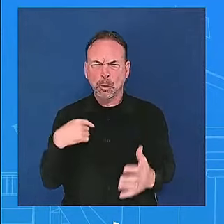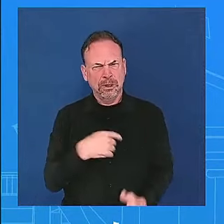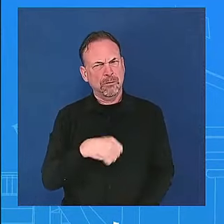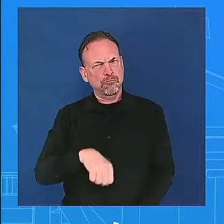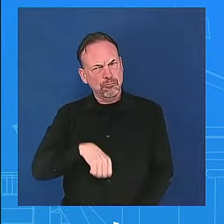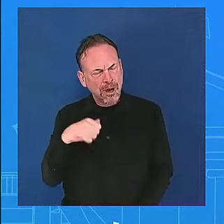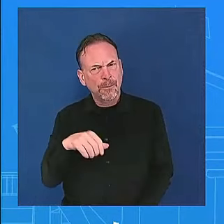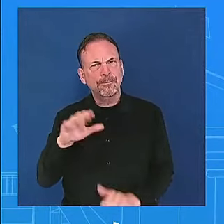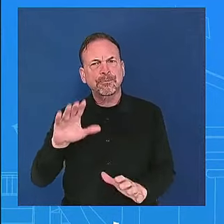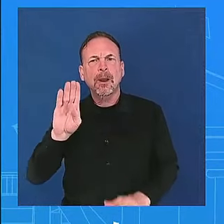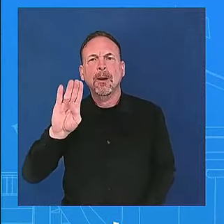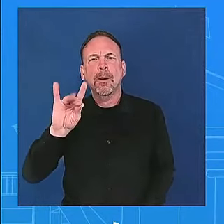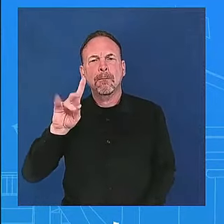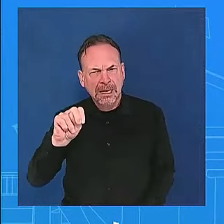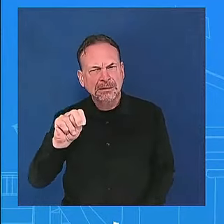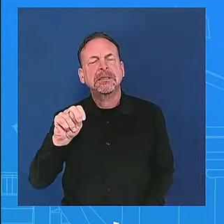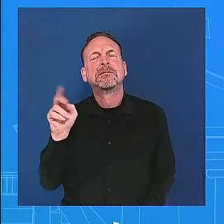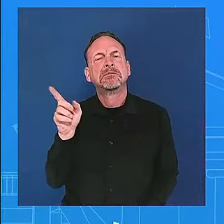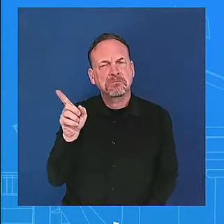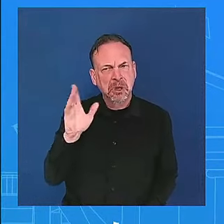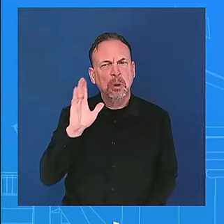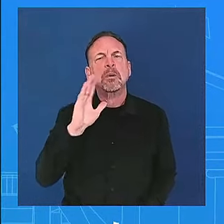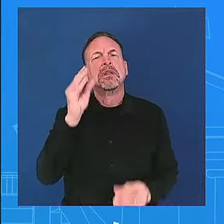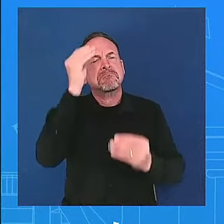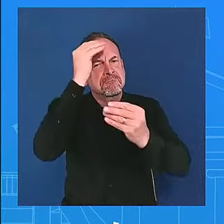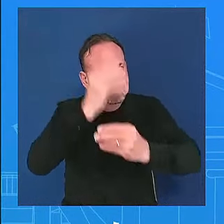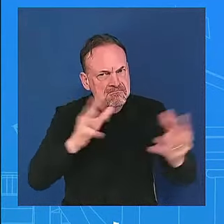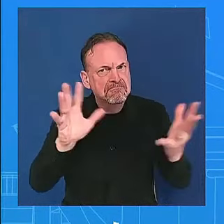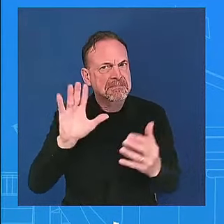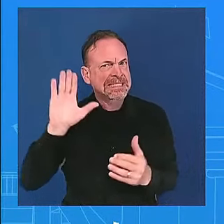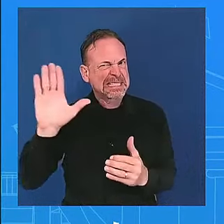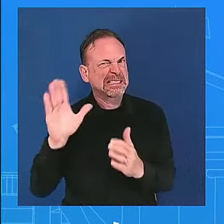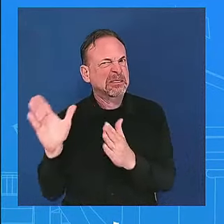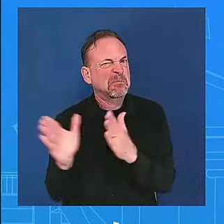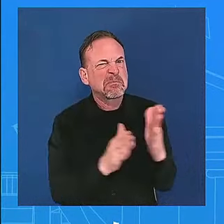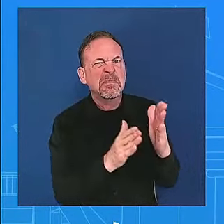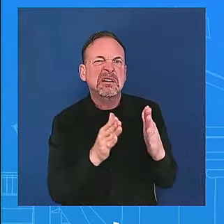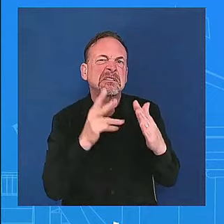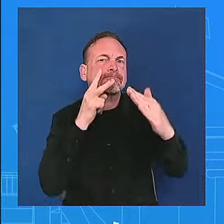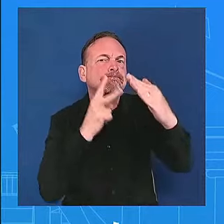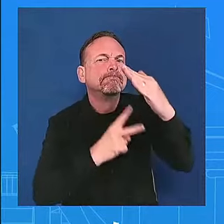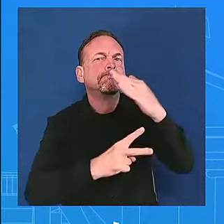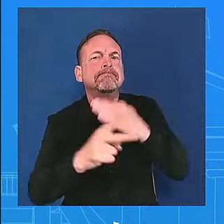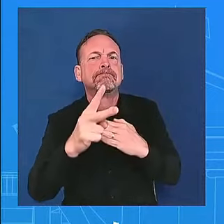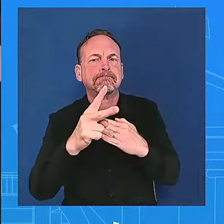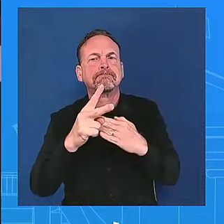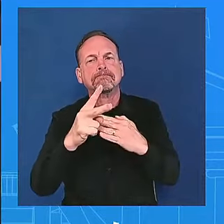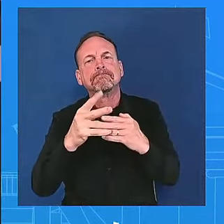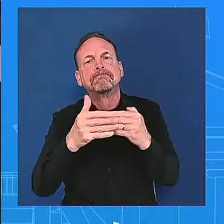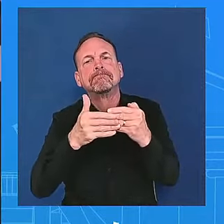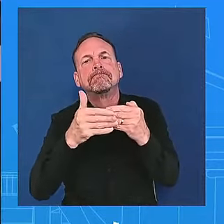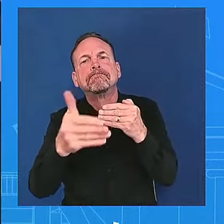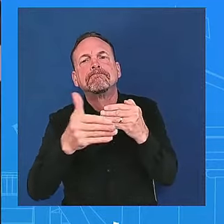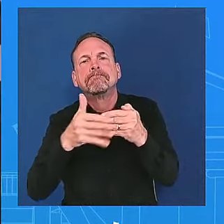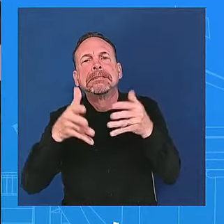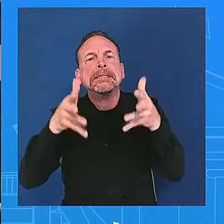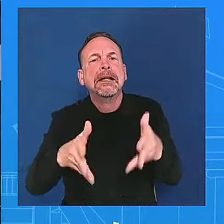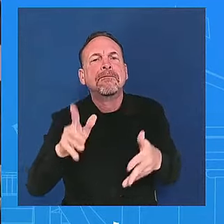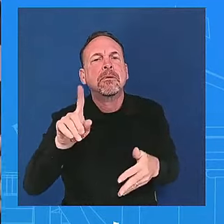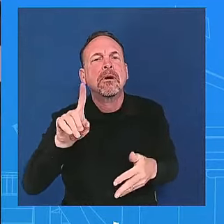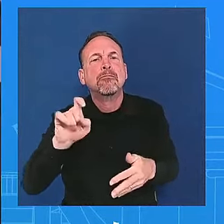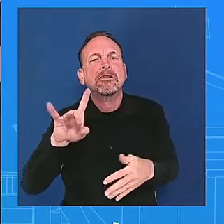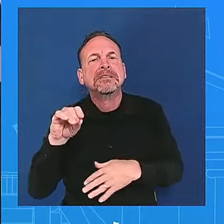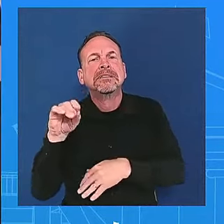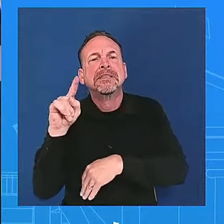days or so or less uh looks like he is going to take this very seriously do you see less travel often it's an official event and